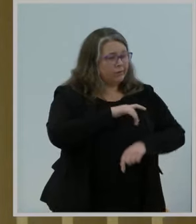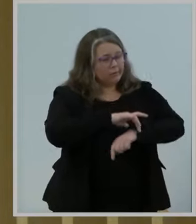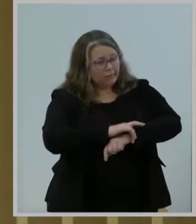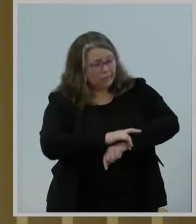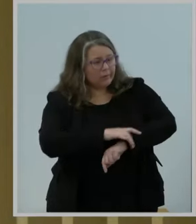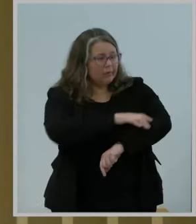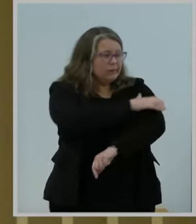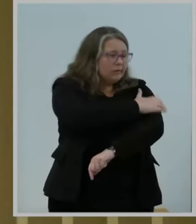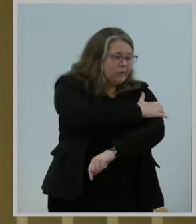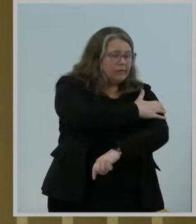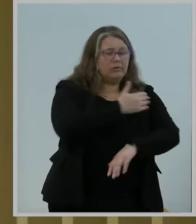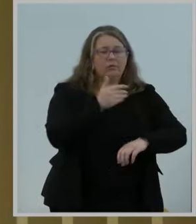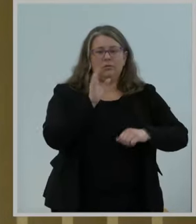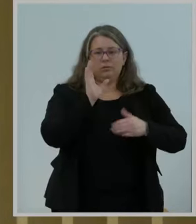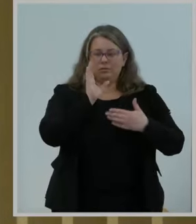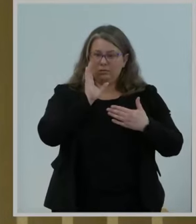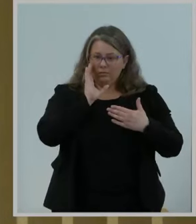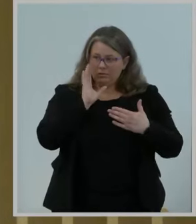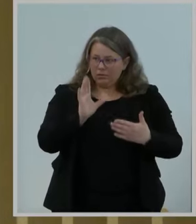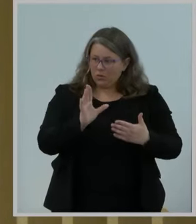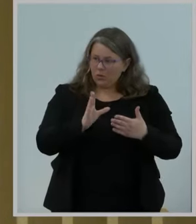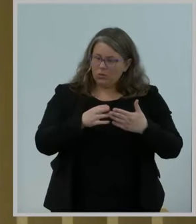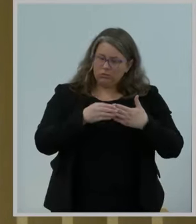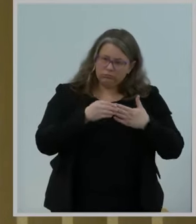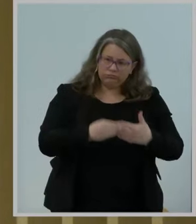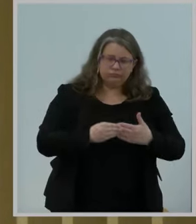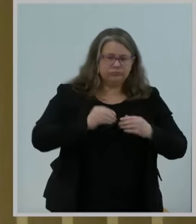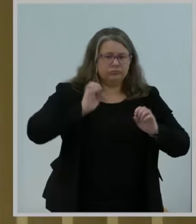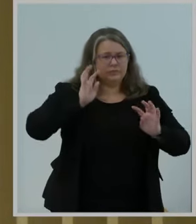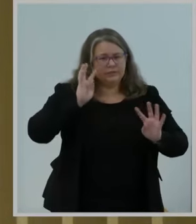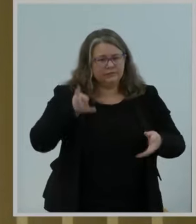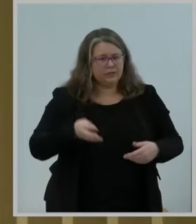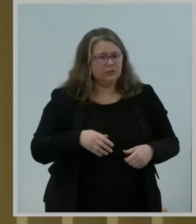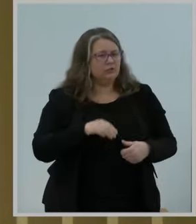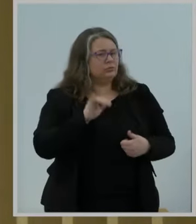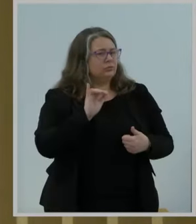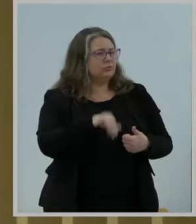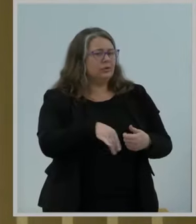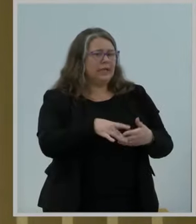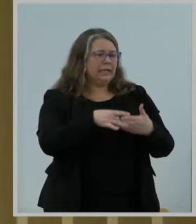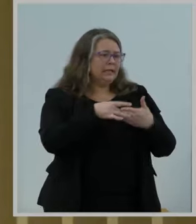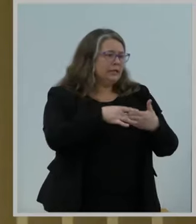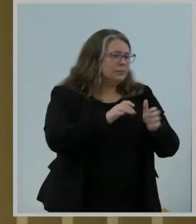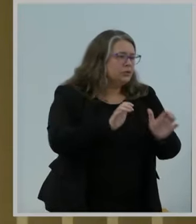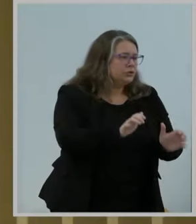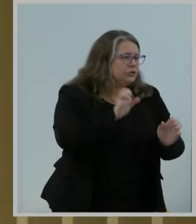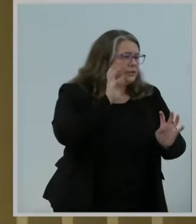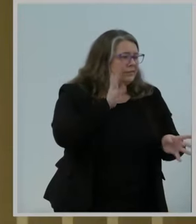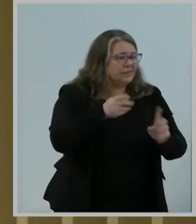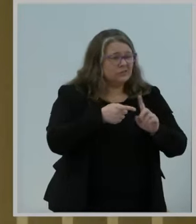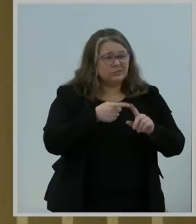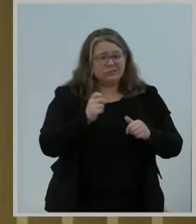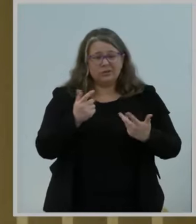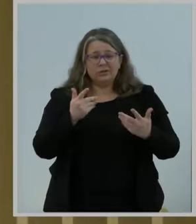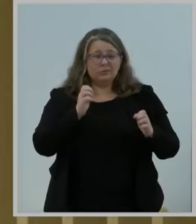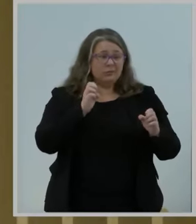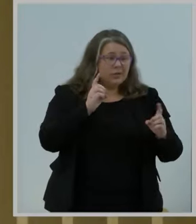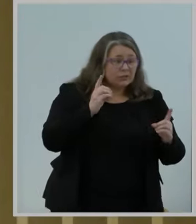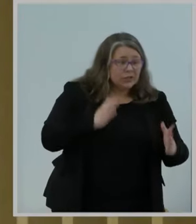They can power applications for everyday users, for educators, medical professionals, gamers too,